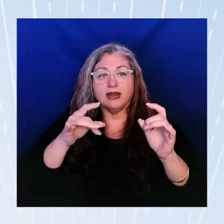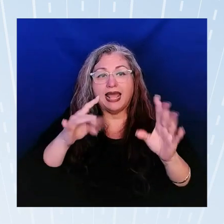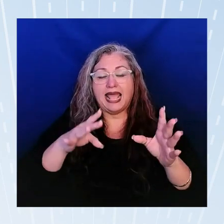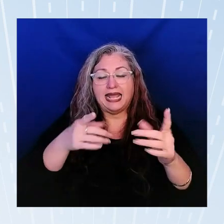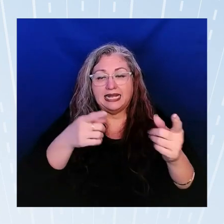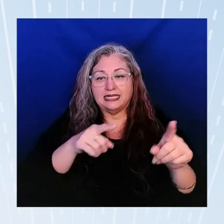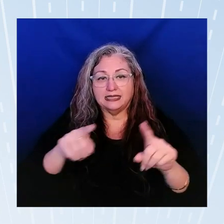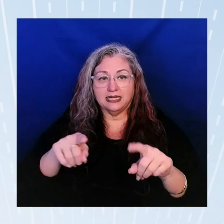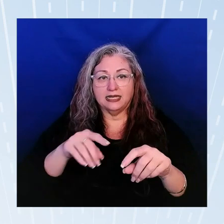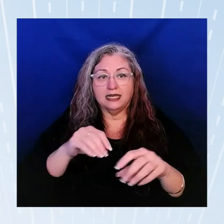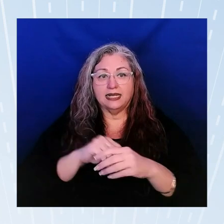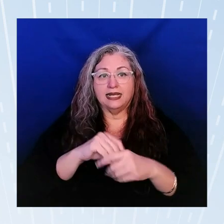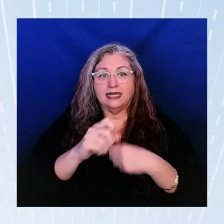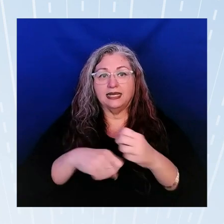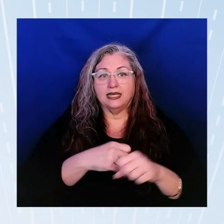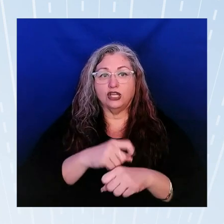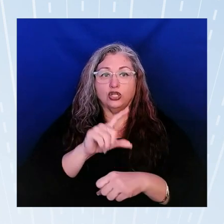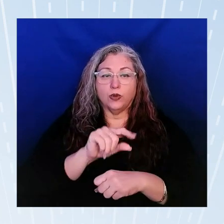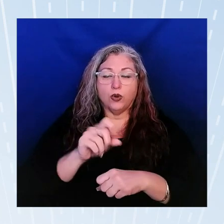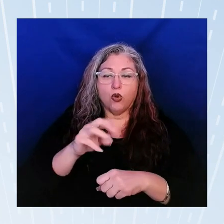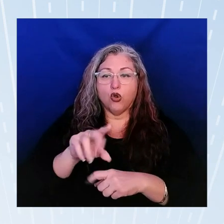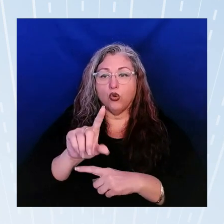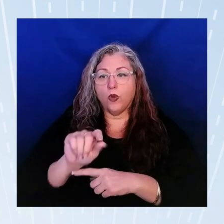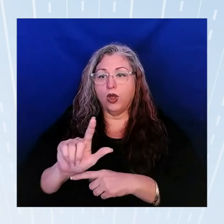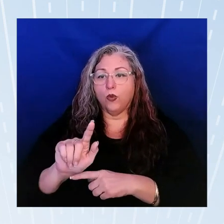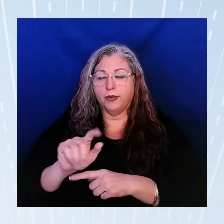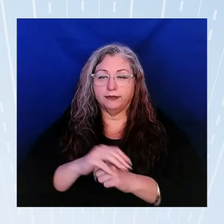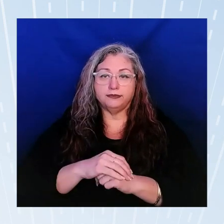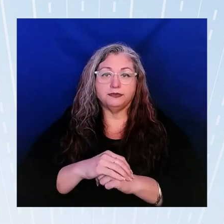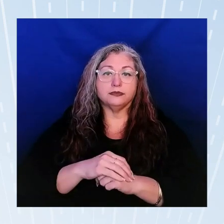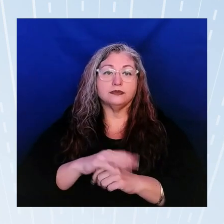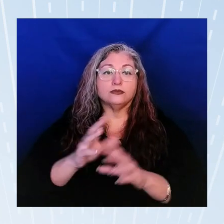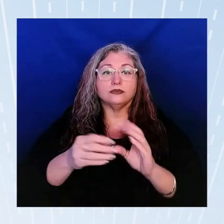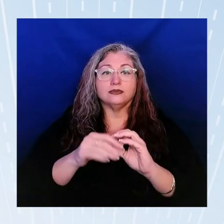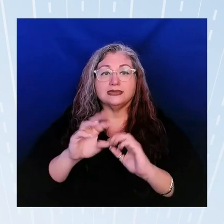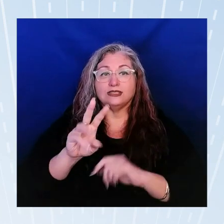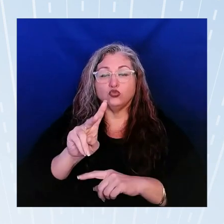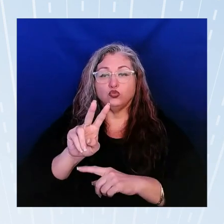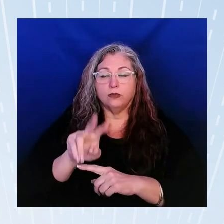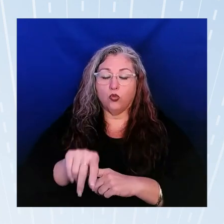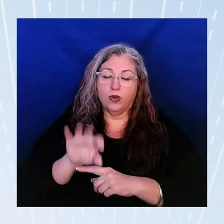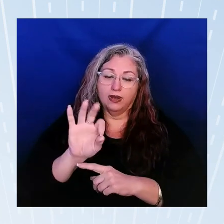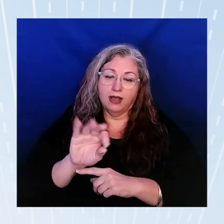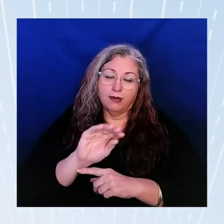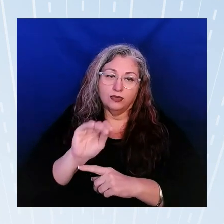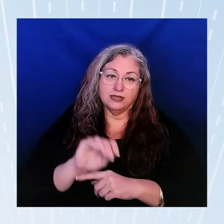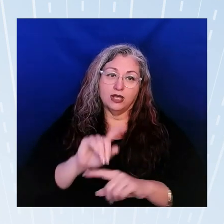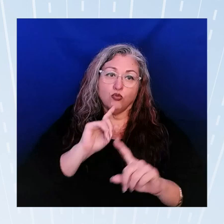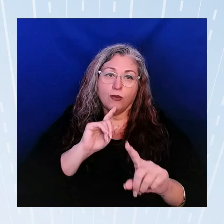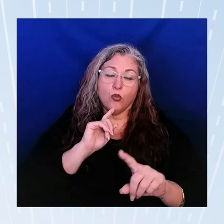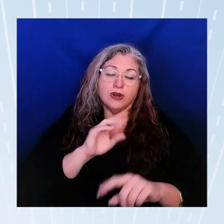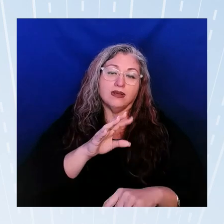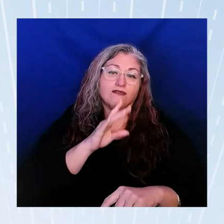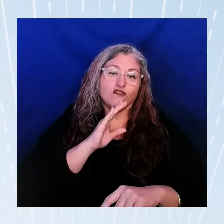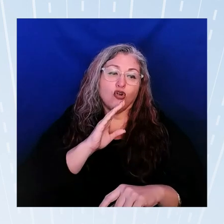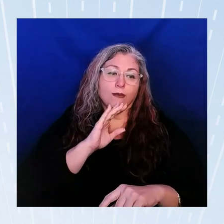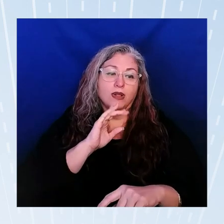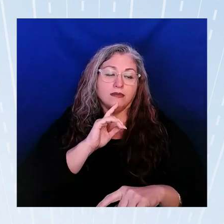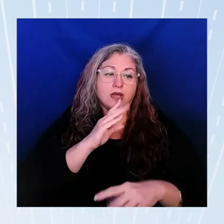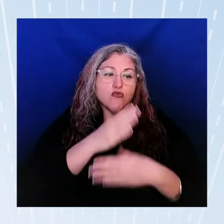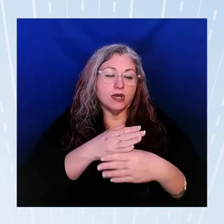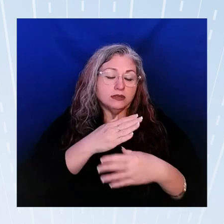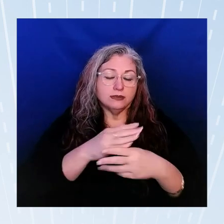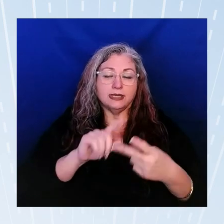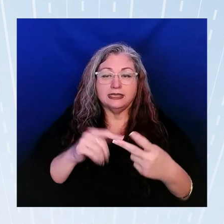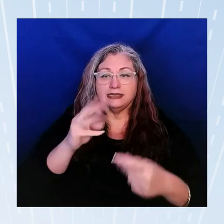in 2020 or 2021 with 62.9 percent reporting verbal harassment 16